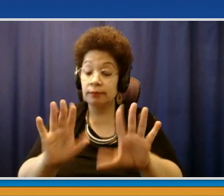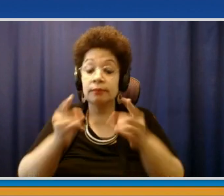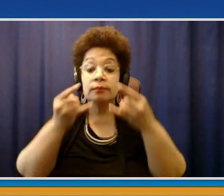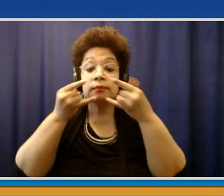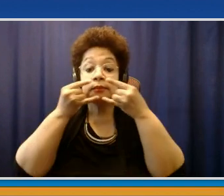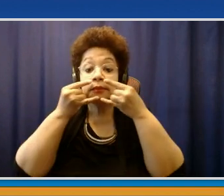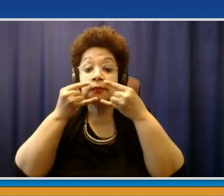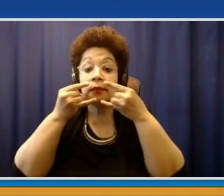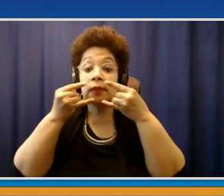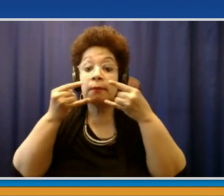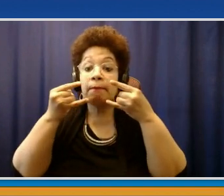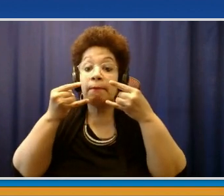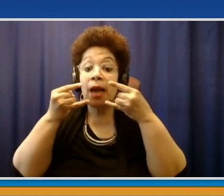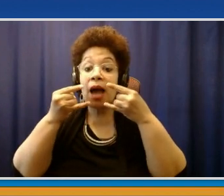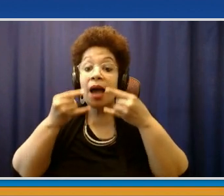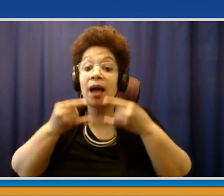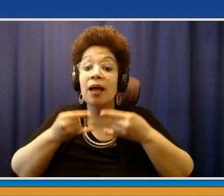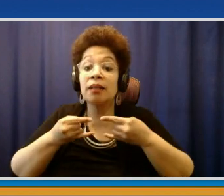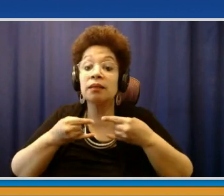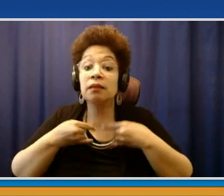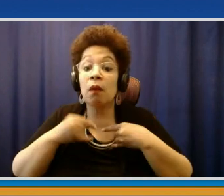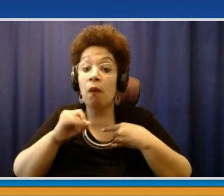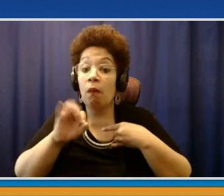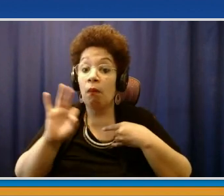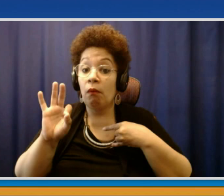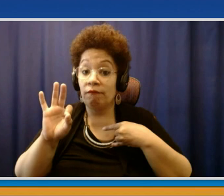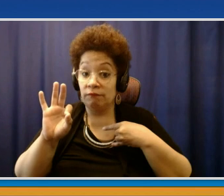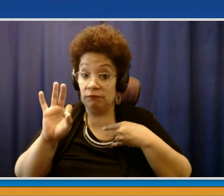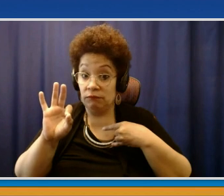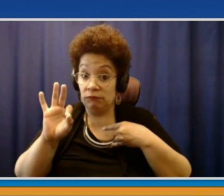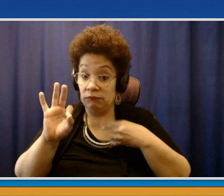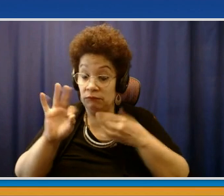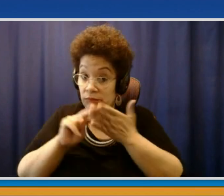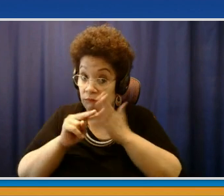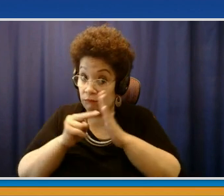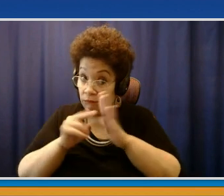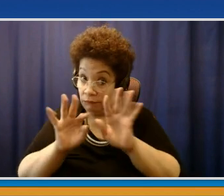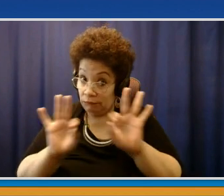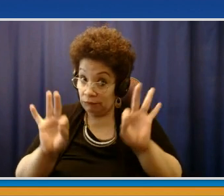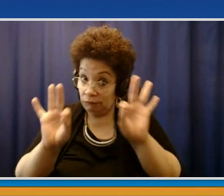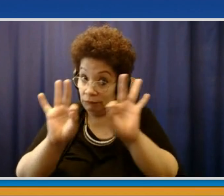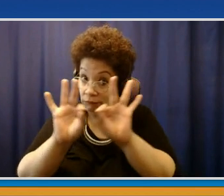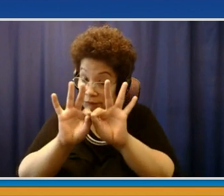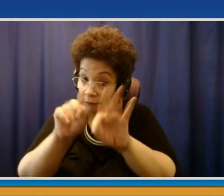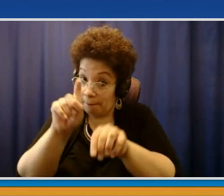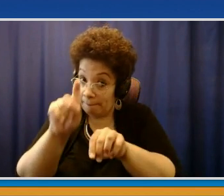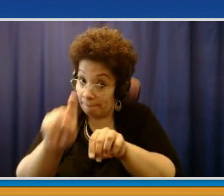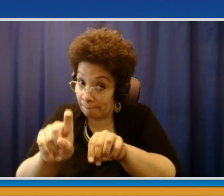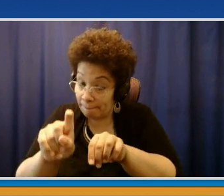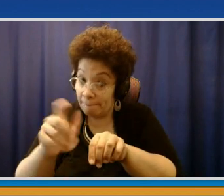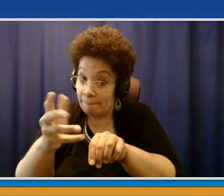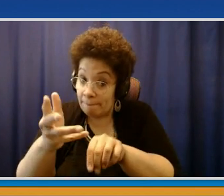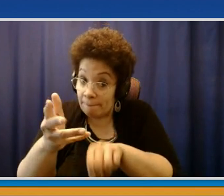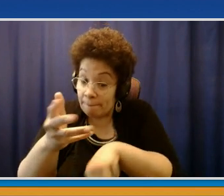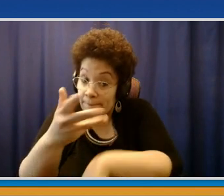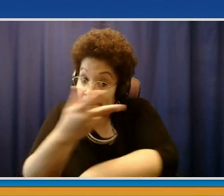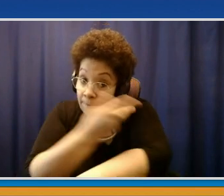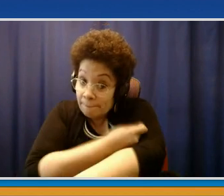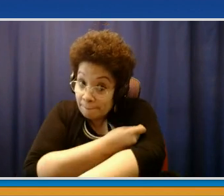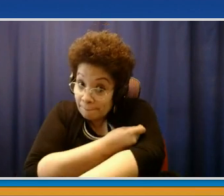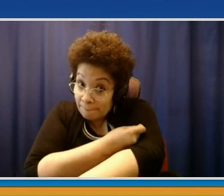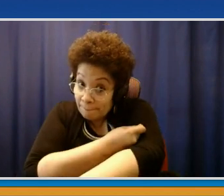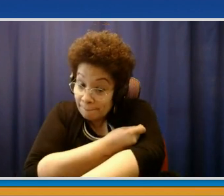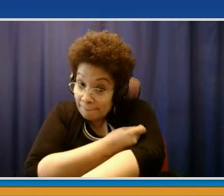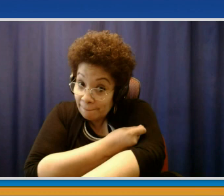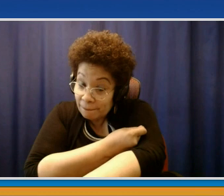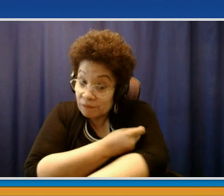you're vaccinated, and that means both vaccination shots, if you've taken a Pfizer or Moderna shot, and the double shots plus